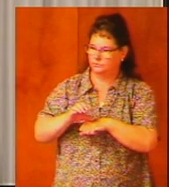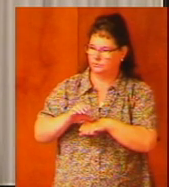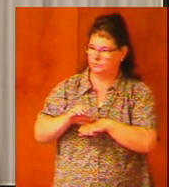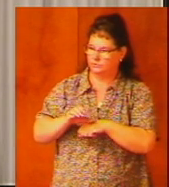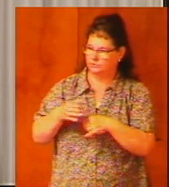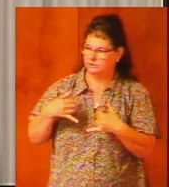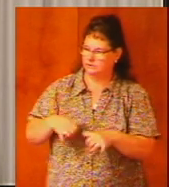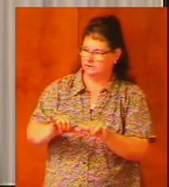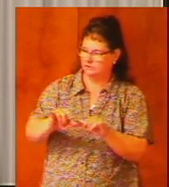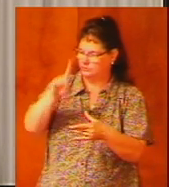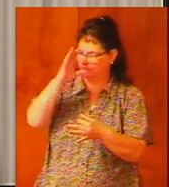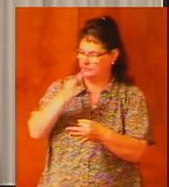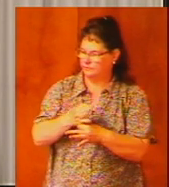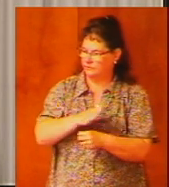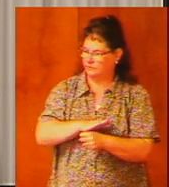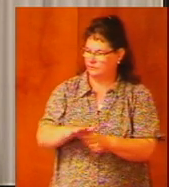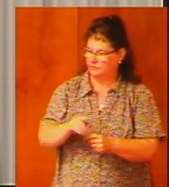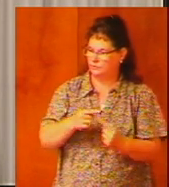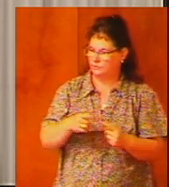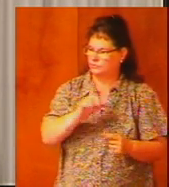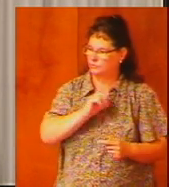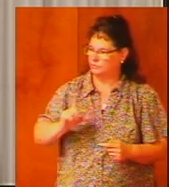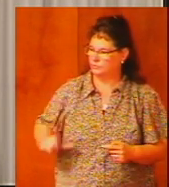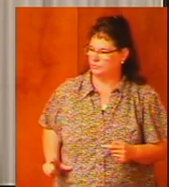remain faithful to the Lord